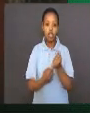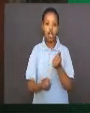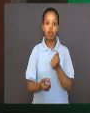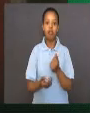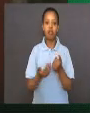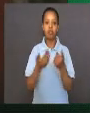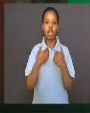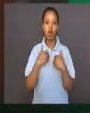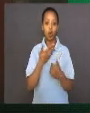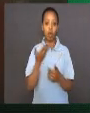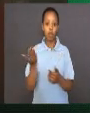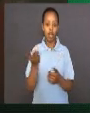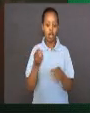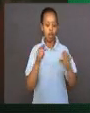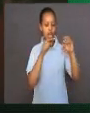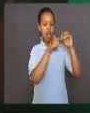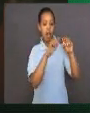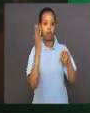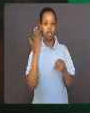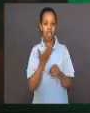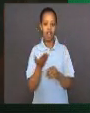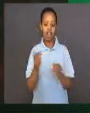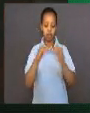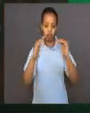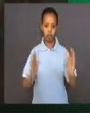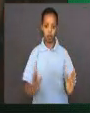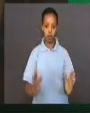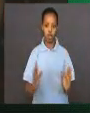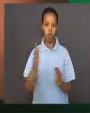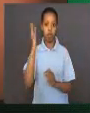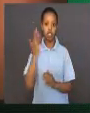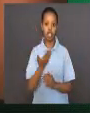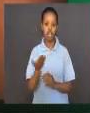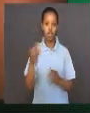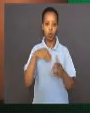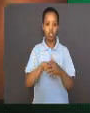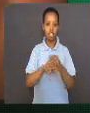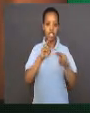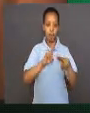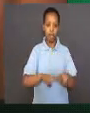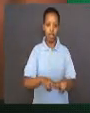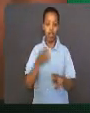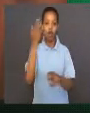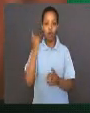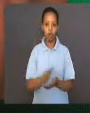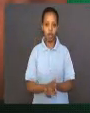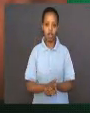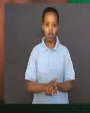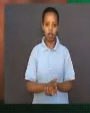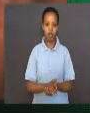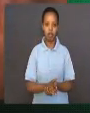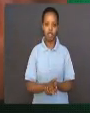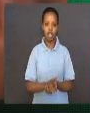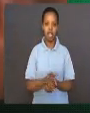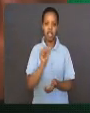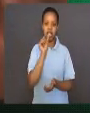placed over a hole on a rectangular-shaped brass plate. It had a tiny clip